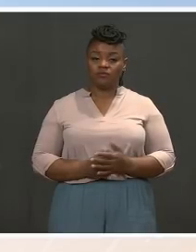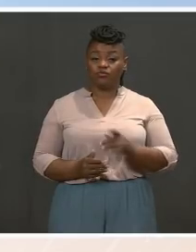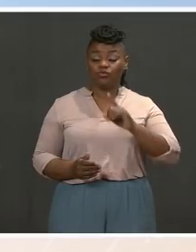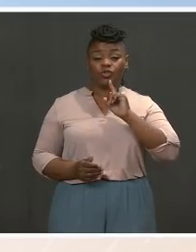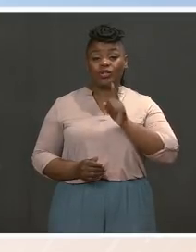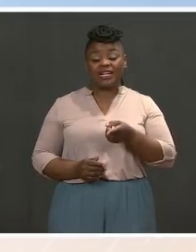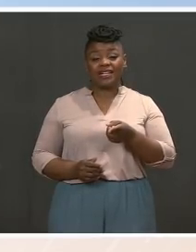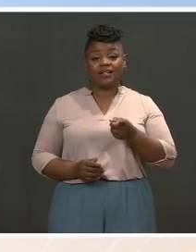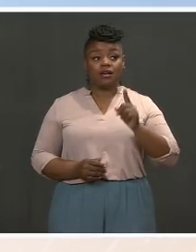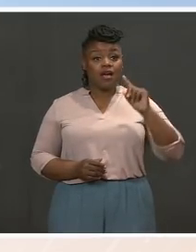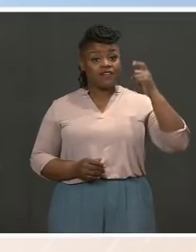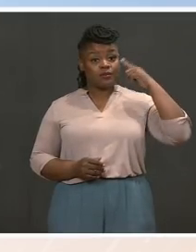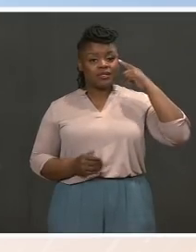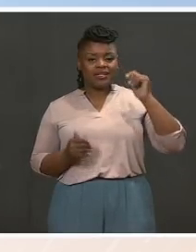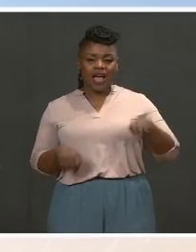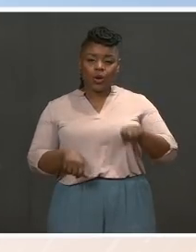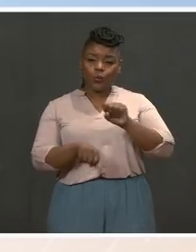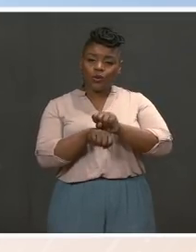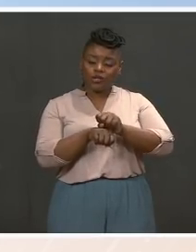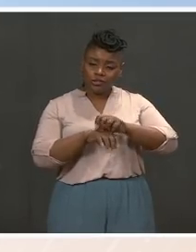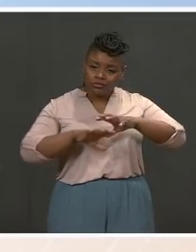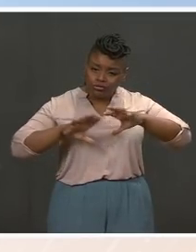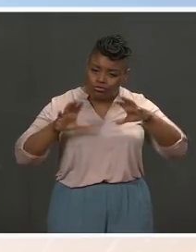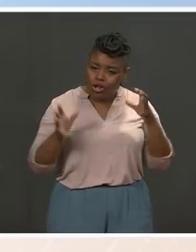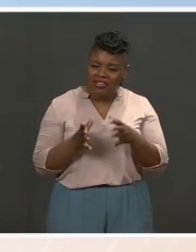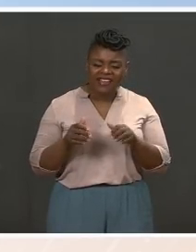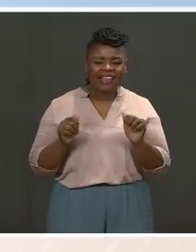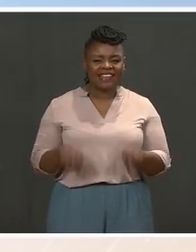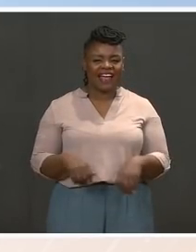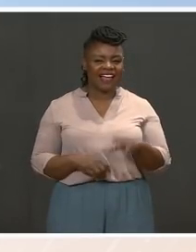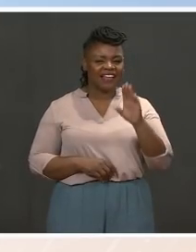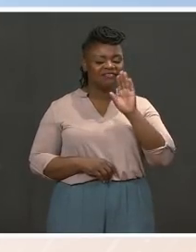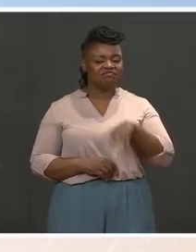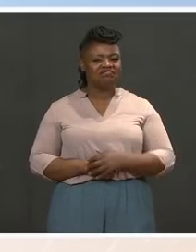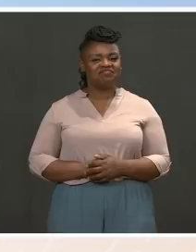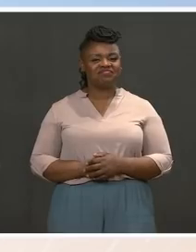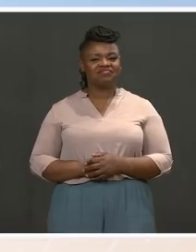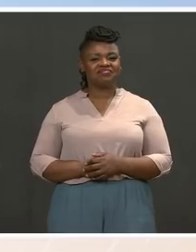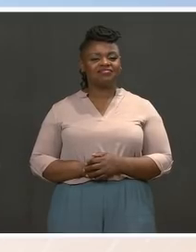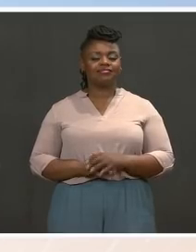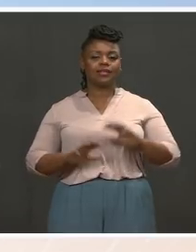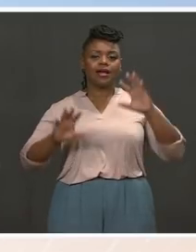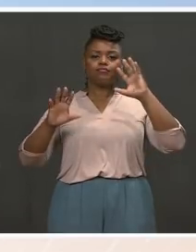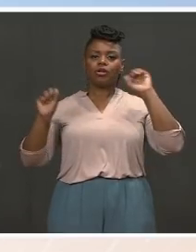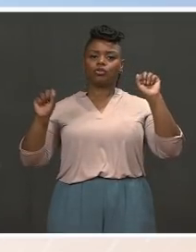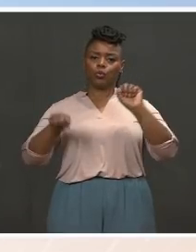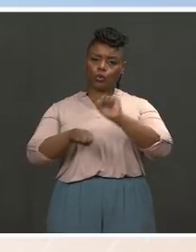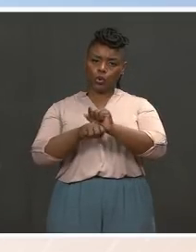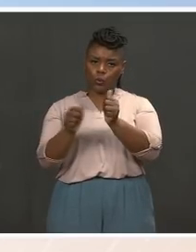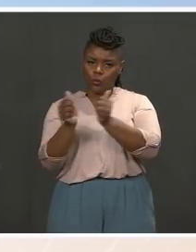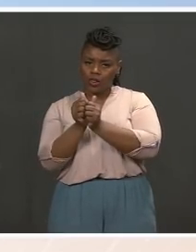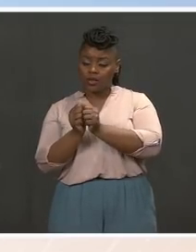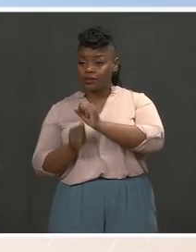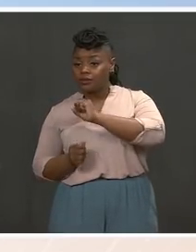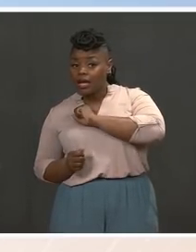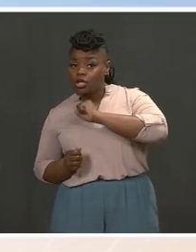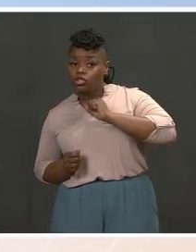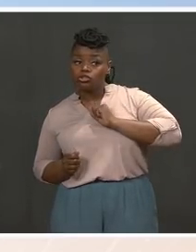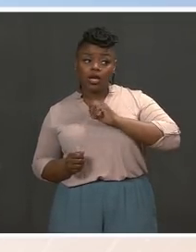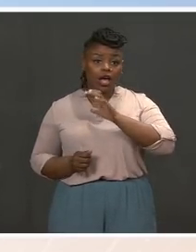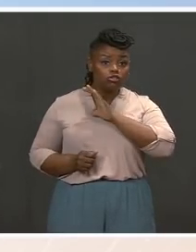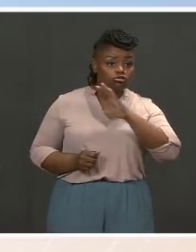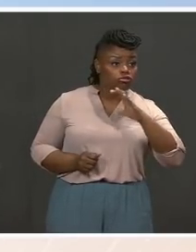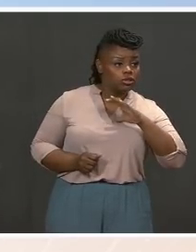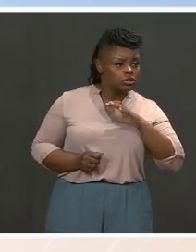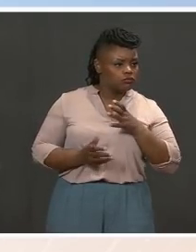together. He's grateful for the leadership of both the Senate and House Veterans Affairs Committee, both Chairs Mark Takano and John Tester, and Ranking